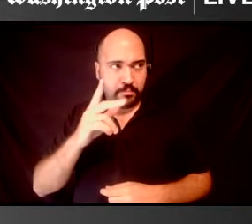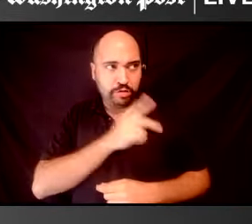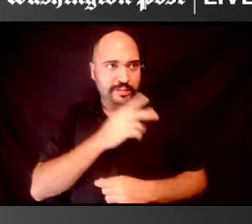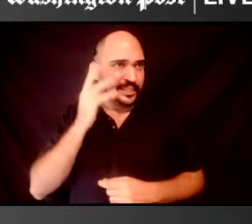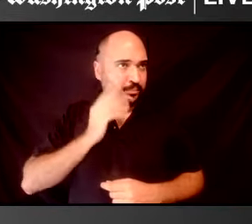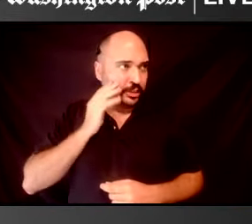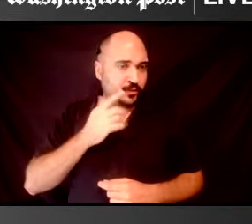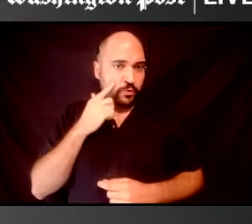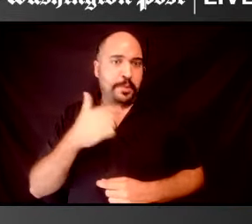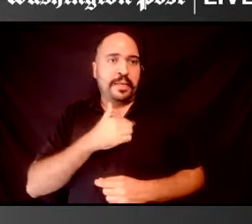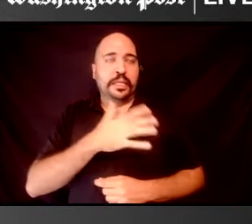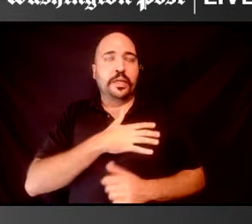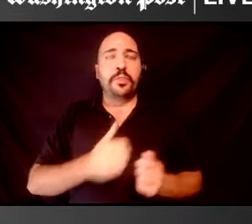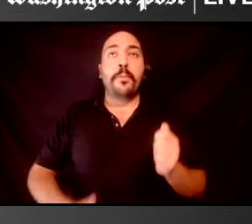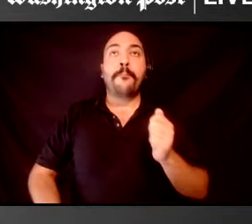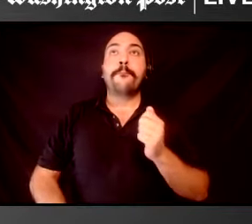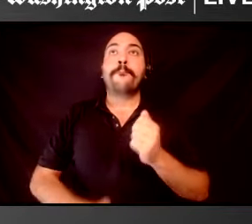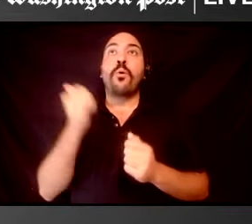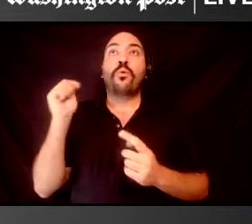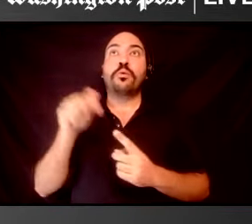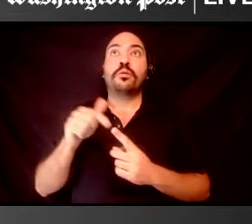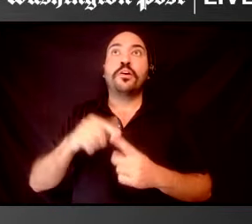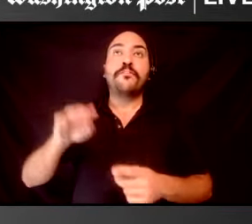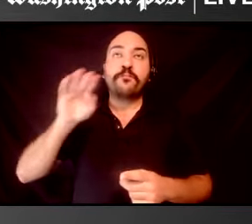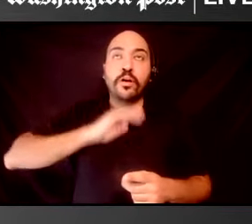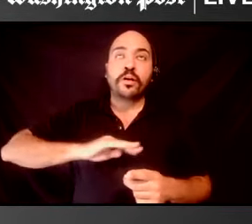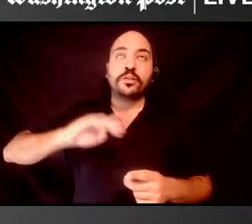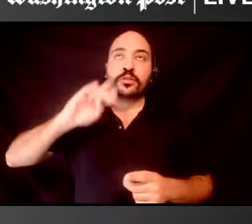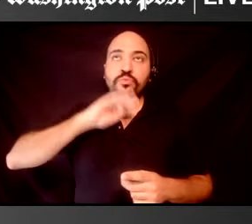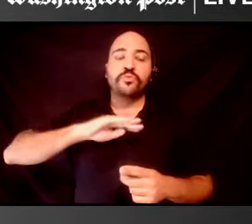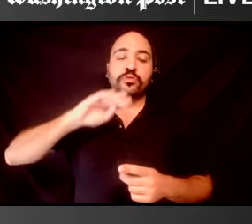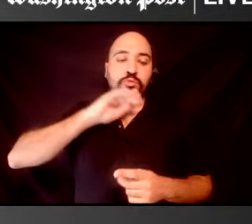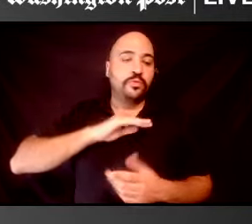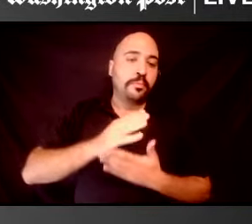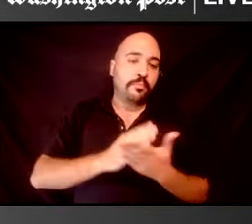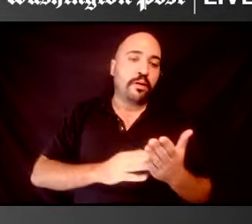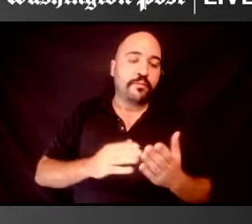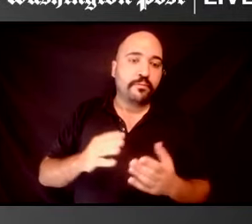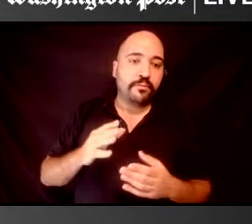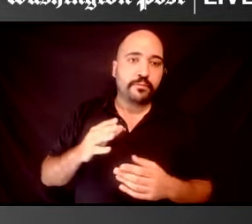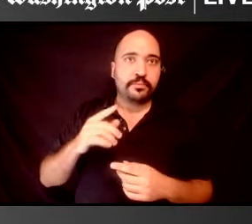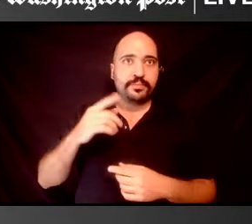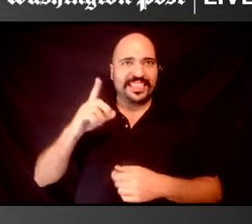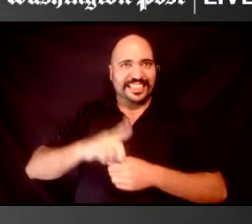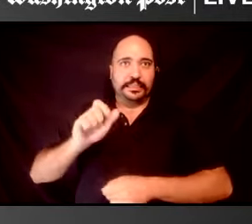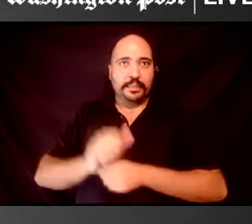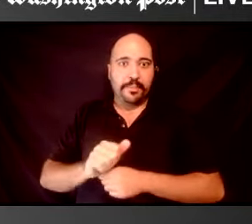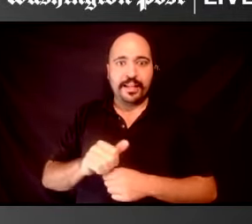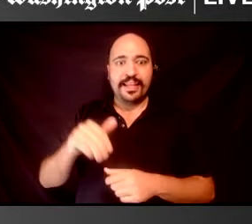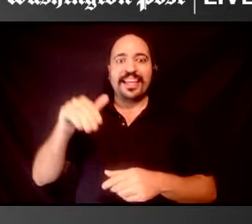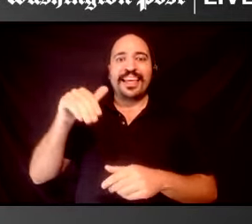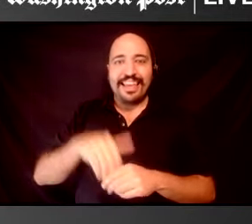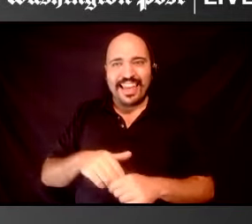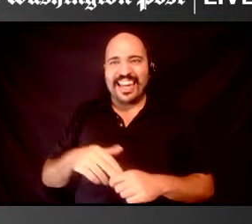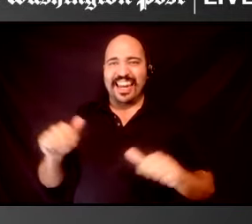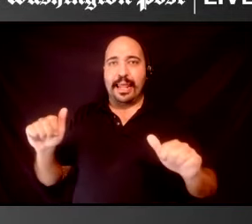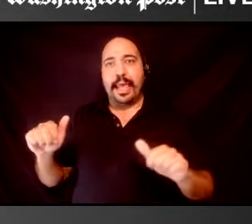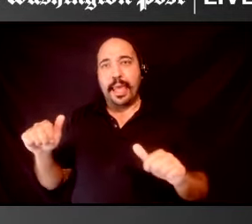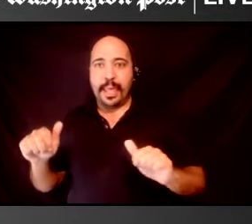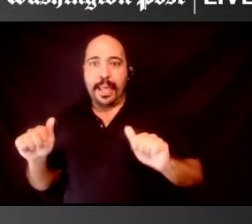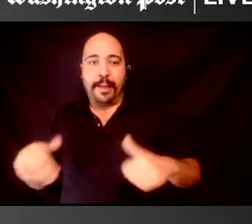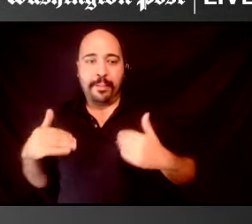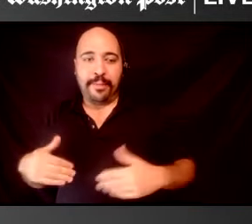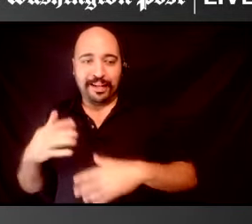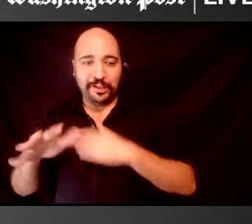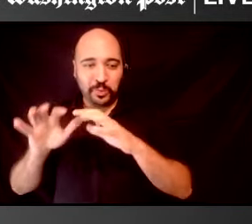most frustrating aspect of, of being disabled in an ableist world is